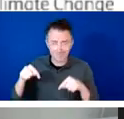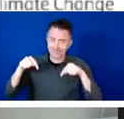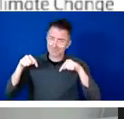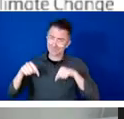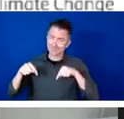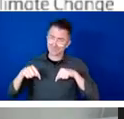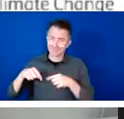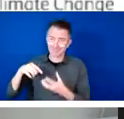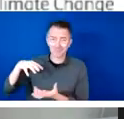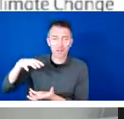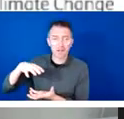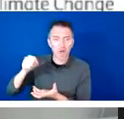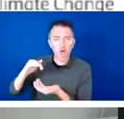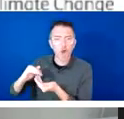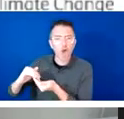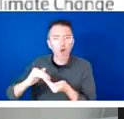storms, cyclones,